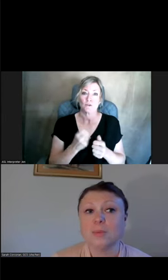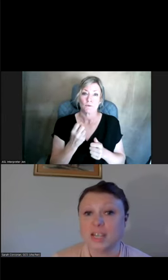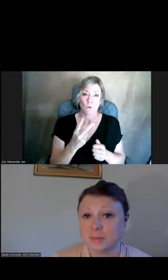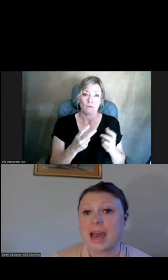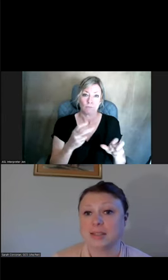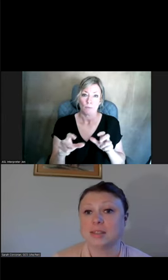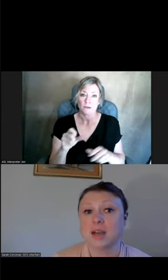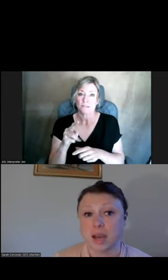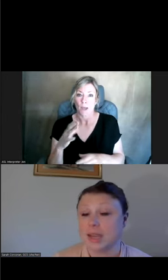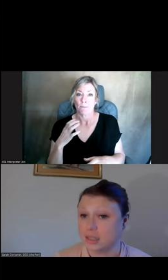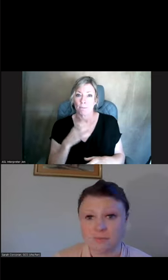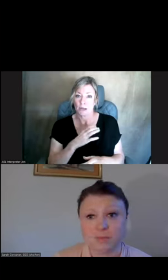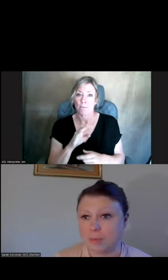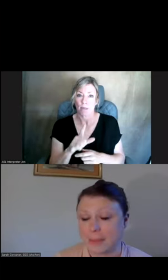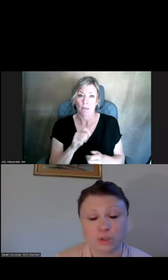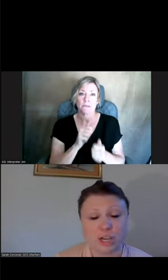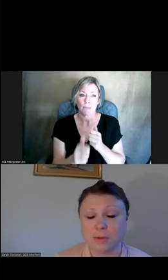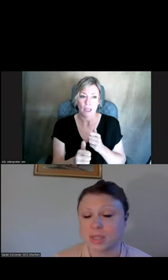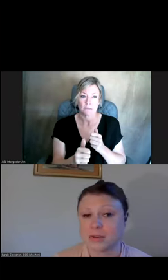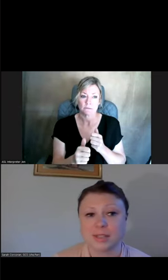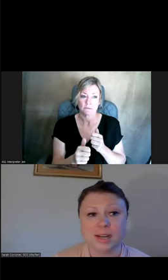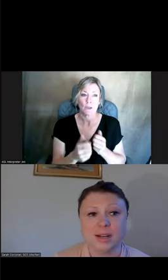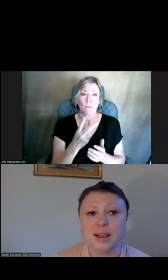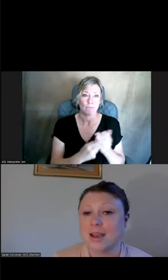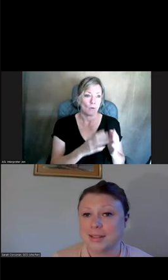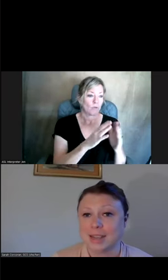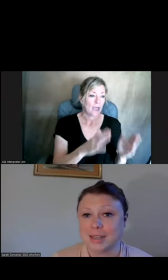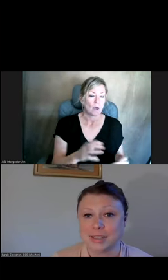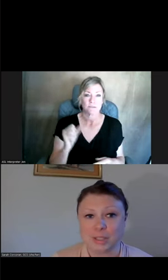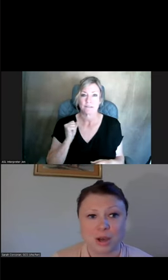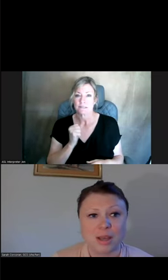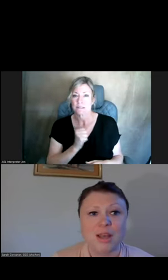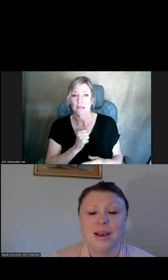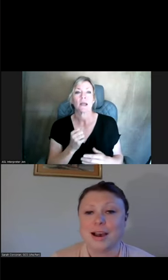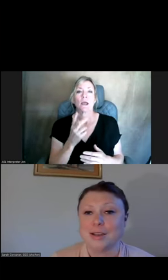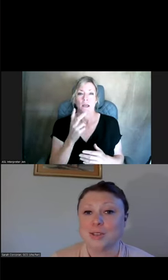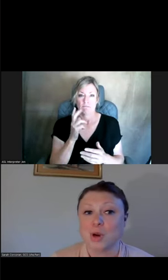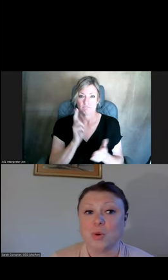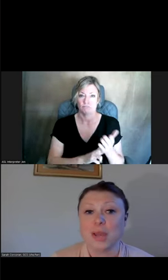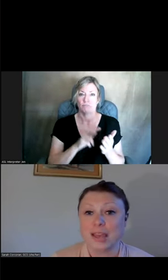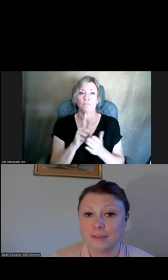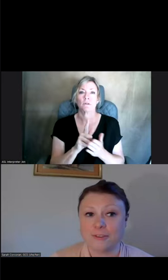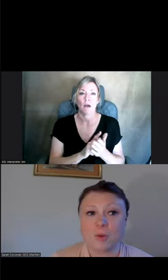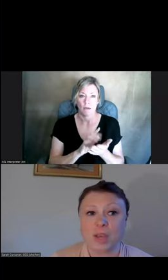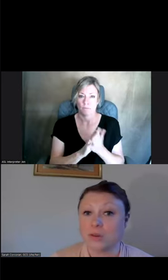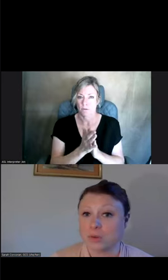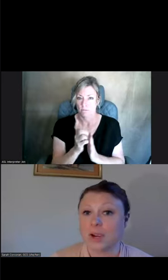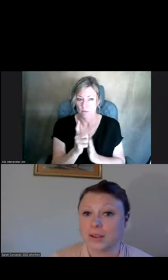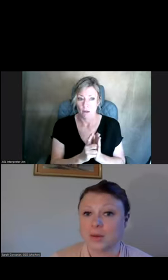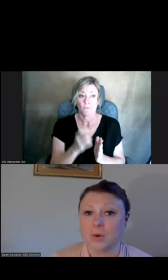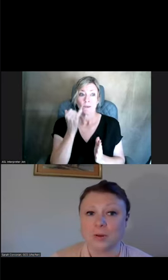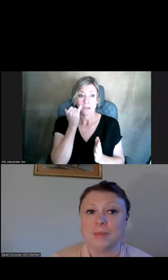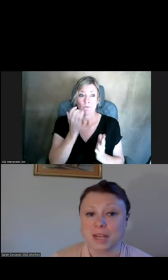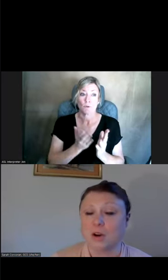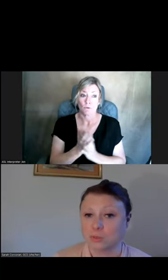is passed by both chambers, House and Senate, and signed into law. So if we go through